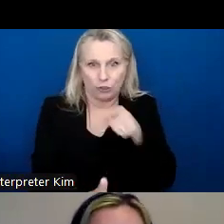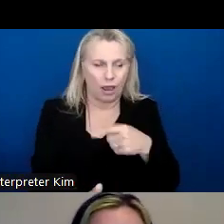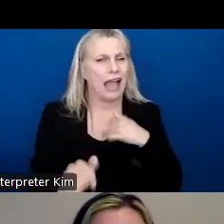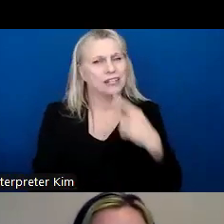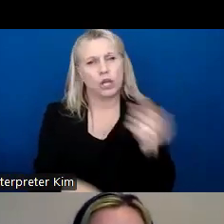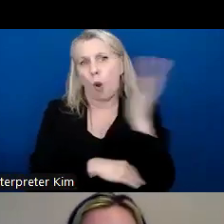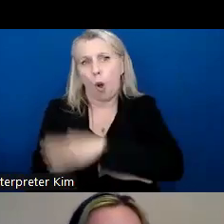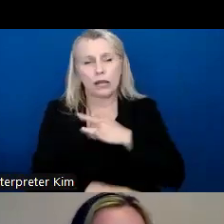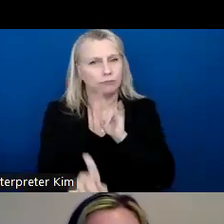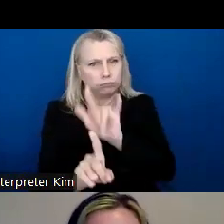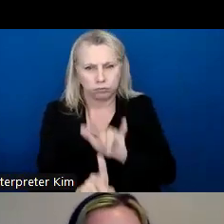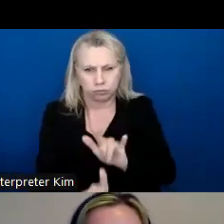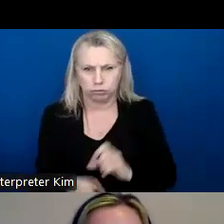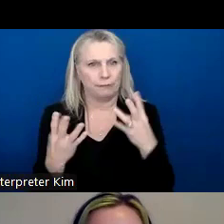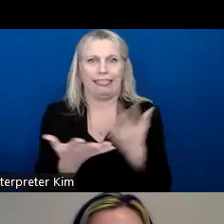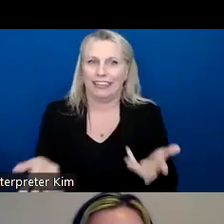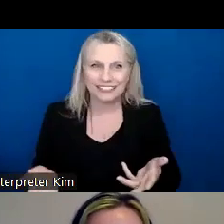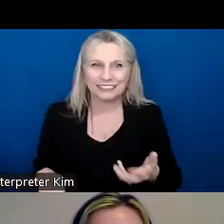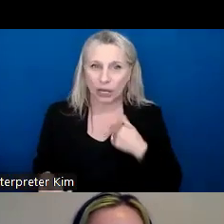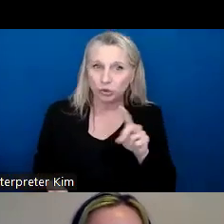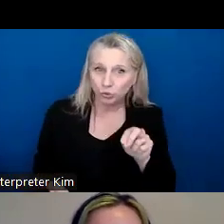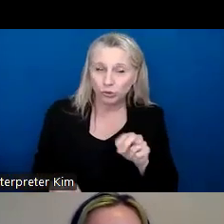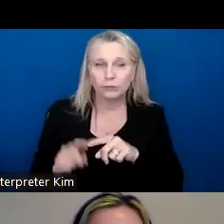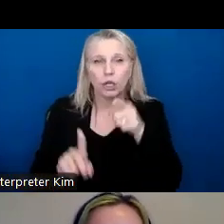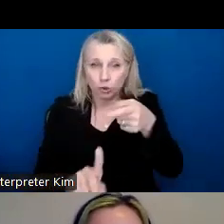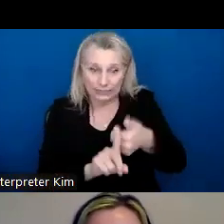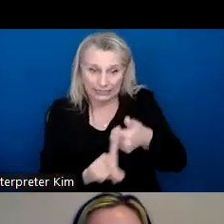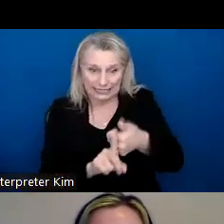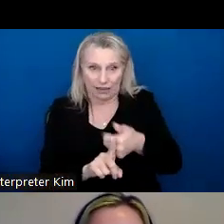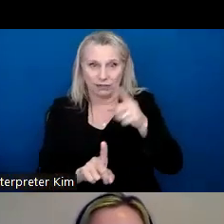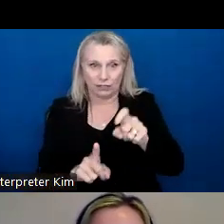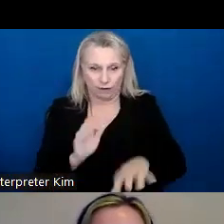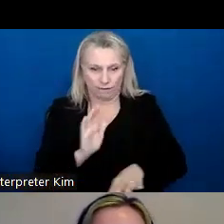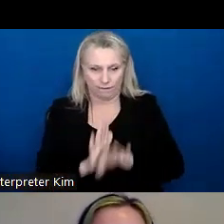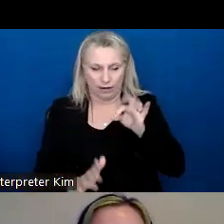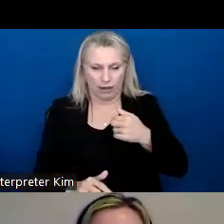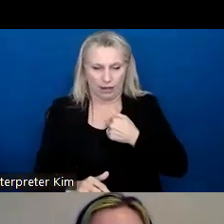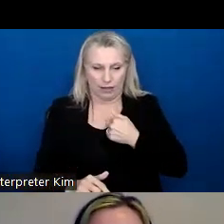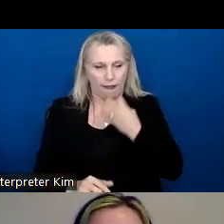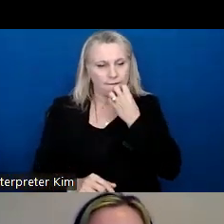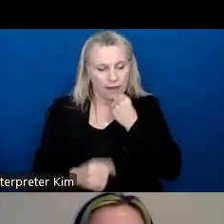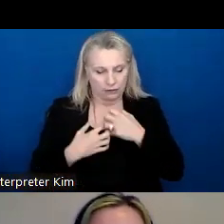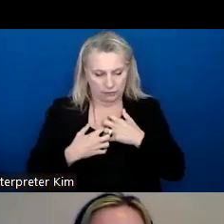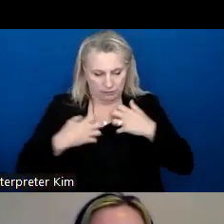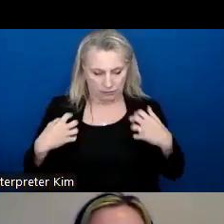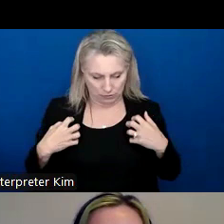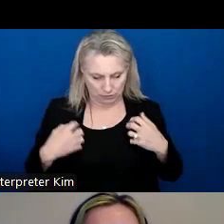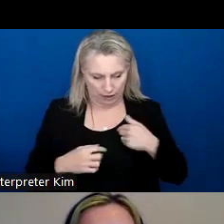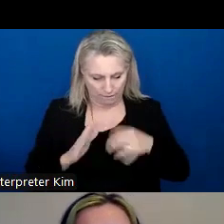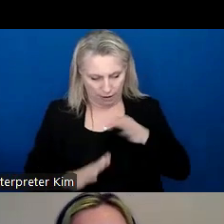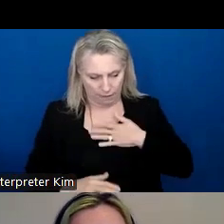I love about you all day. And I always do, but you need to also find your value within yourself. Um,